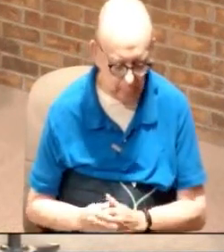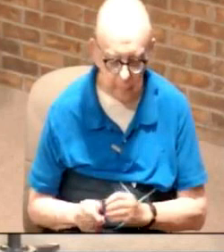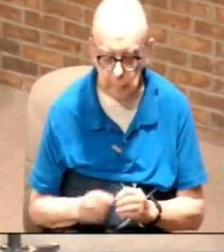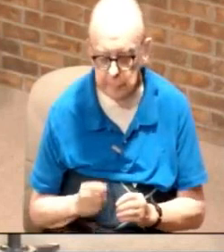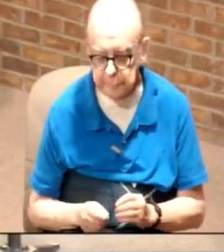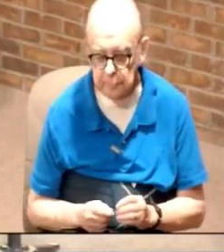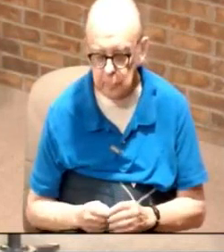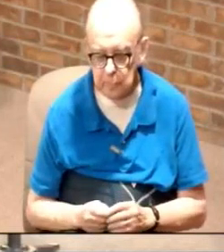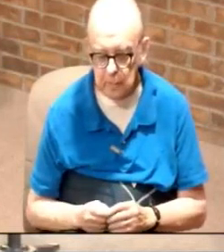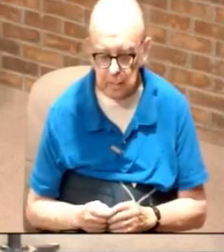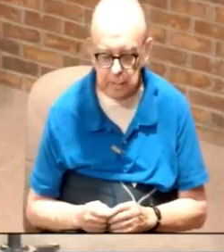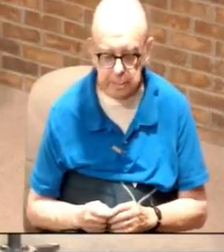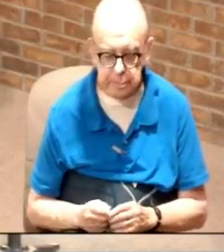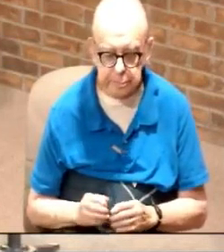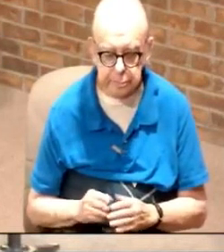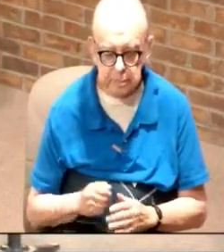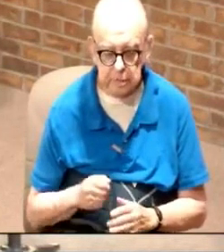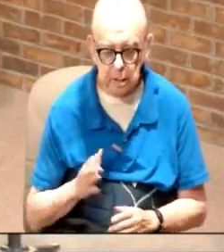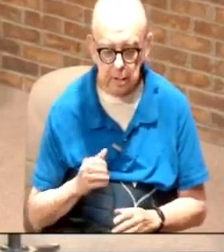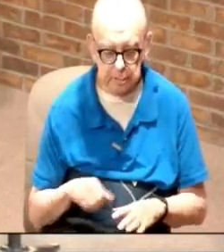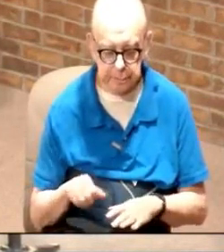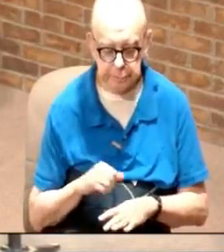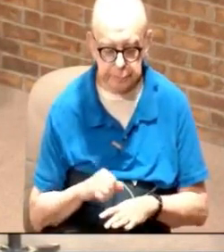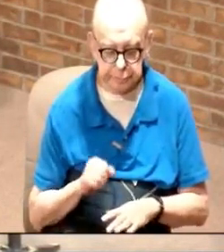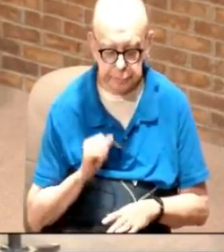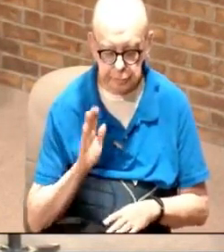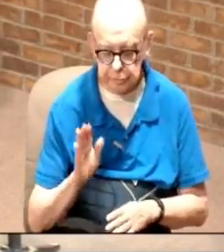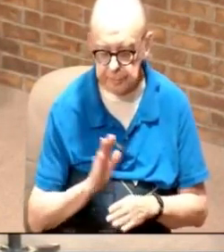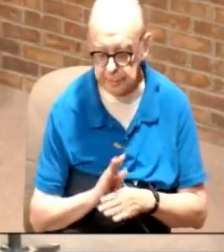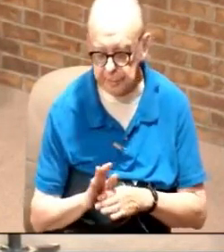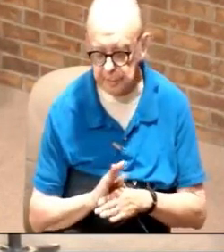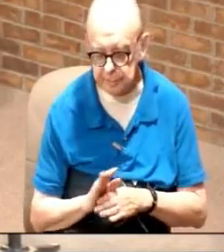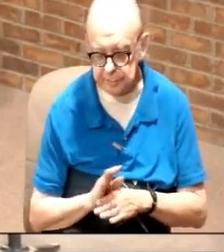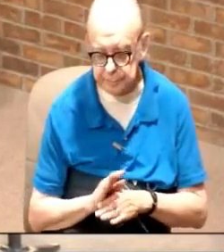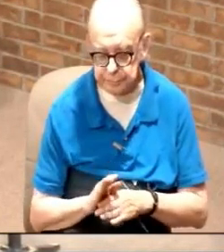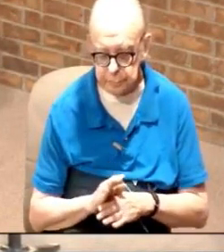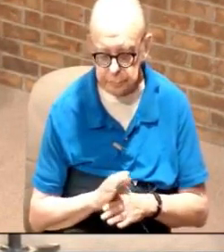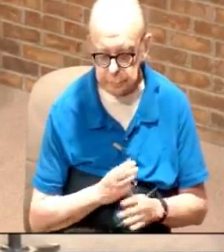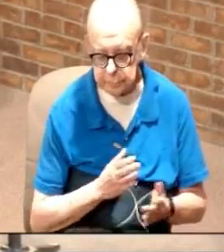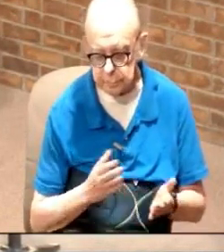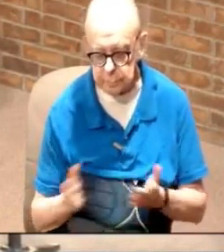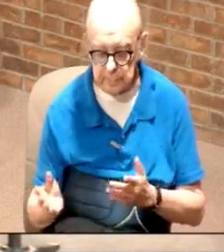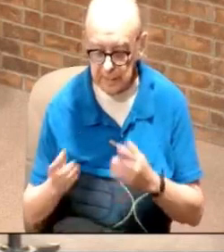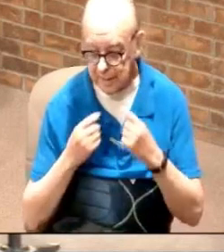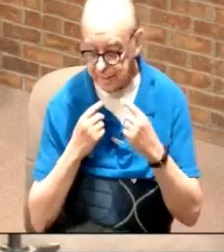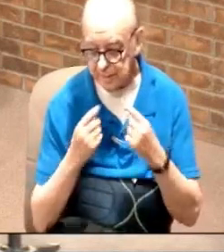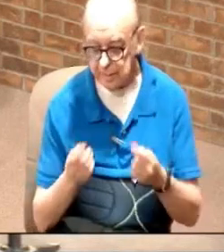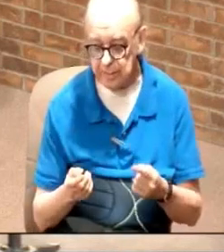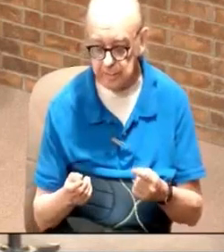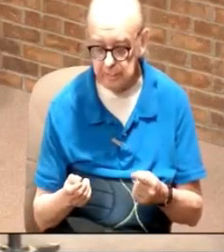about that when God anoints your business it brings success